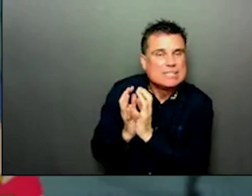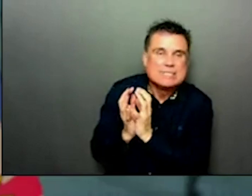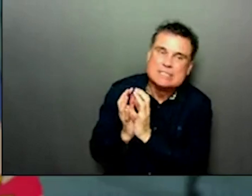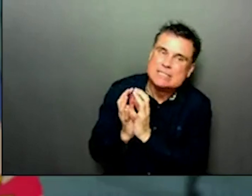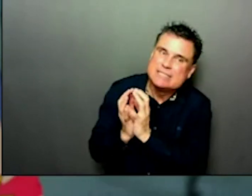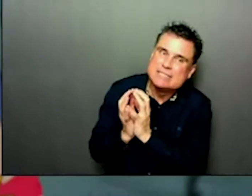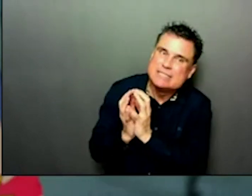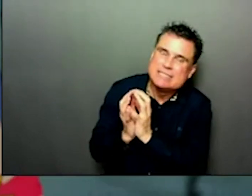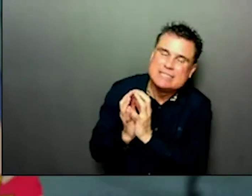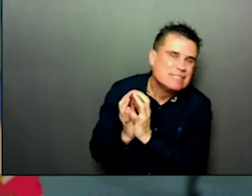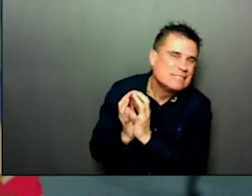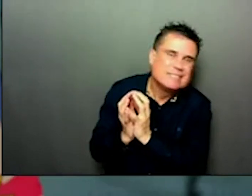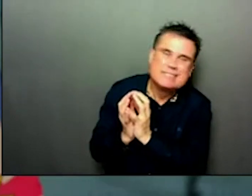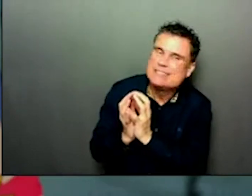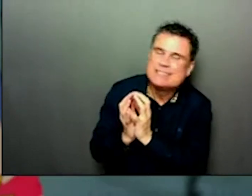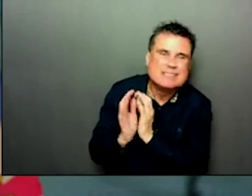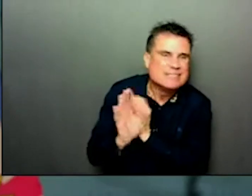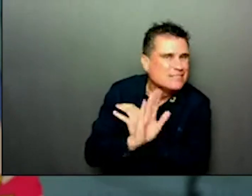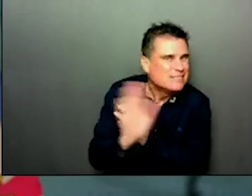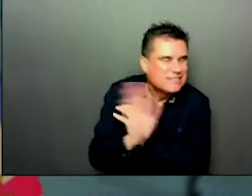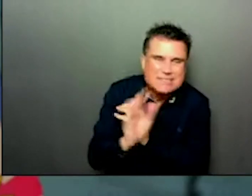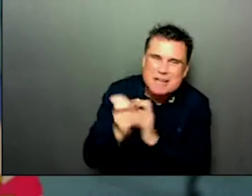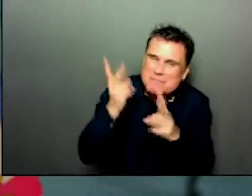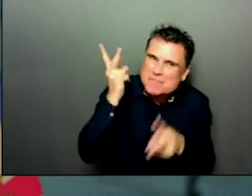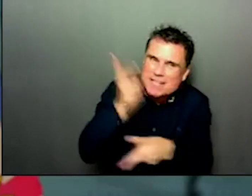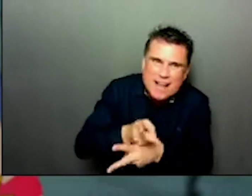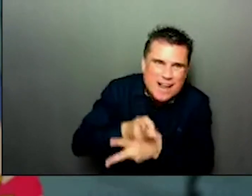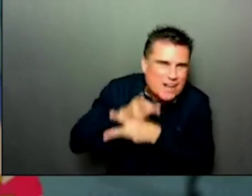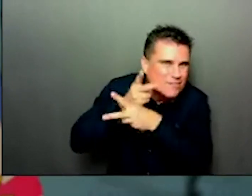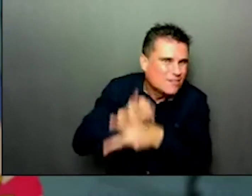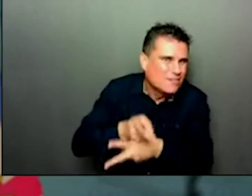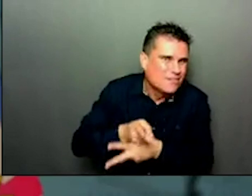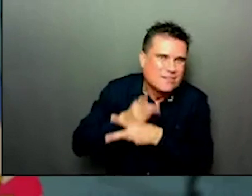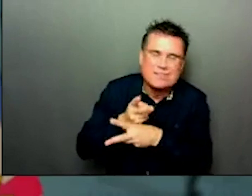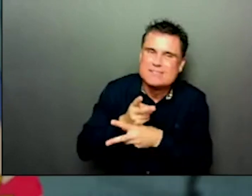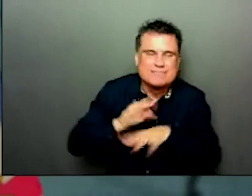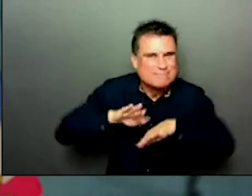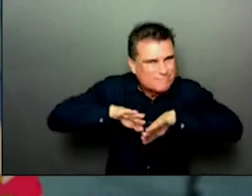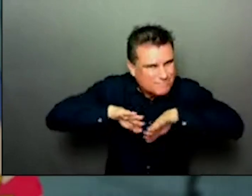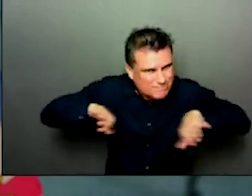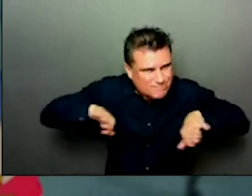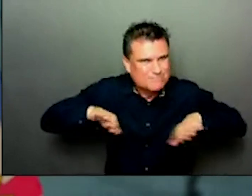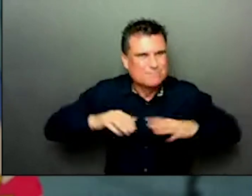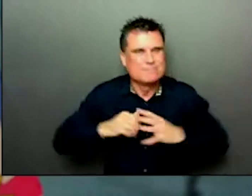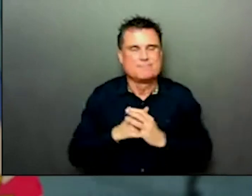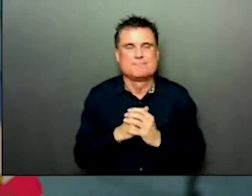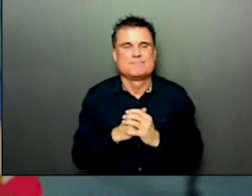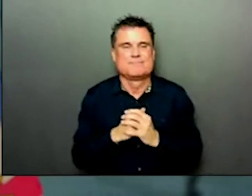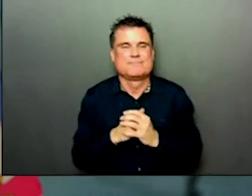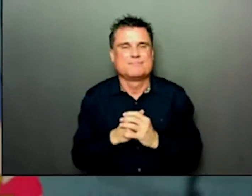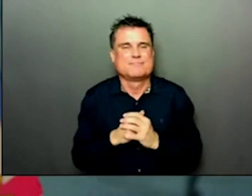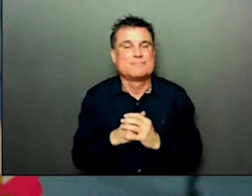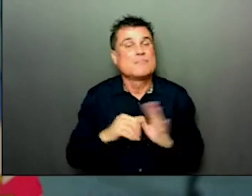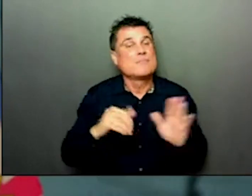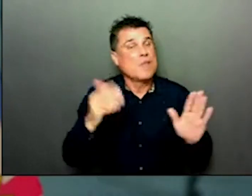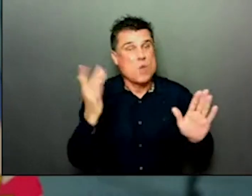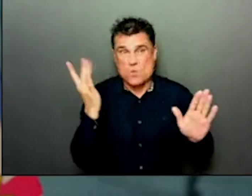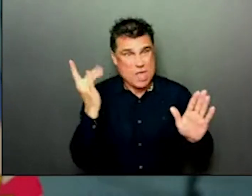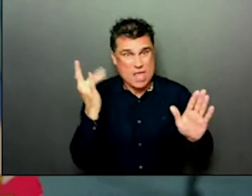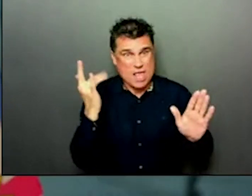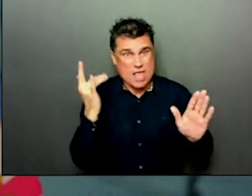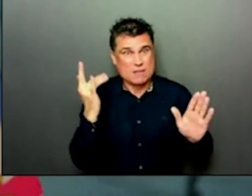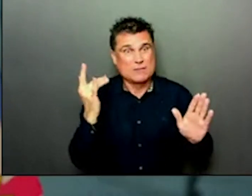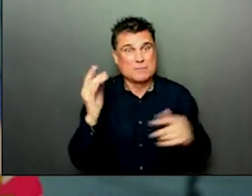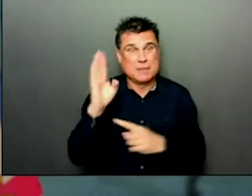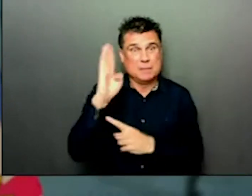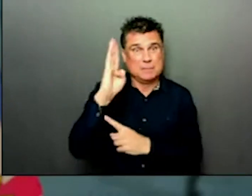attention to those. And recognize, as I've mentioned many times, right now, because of the level of transmission in our community. And part of